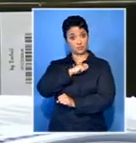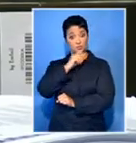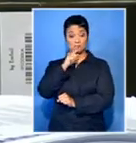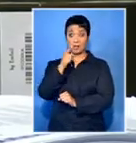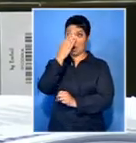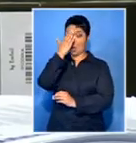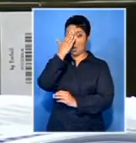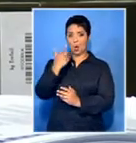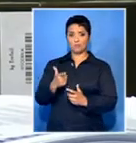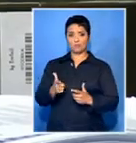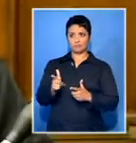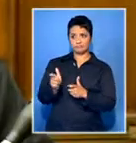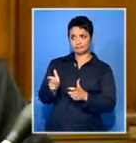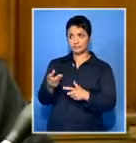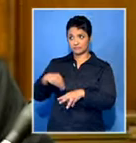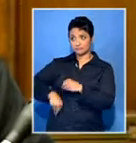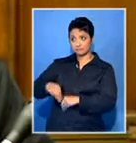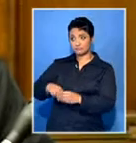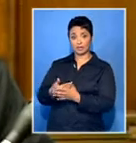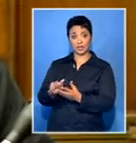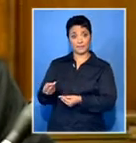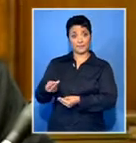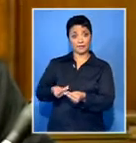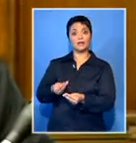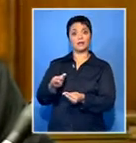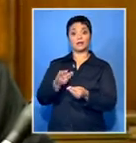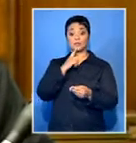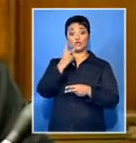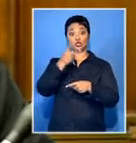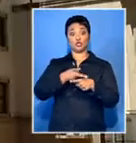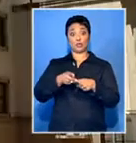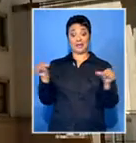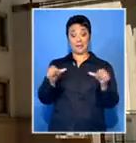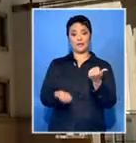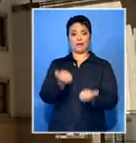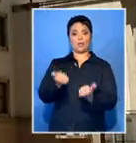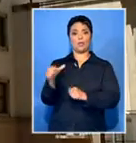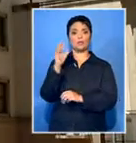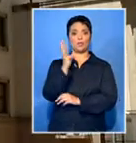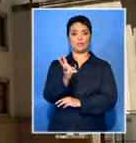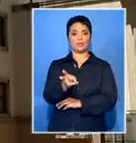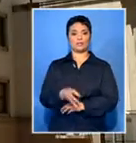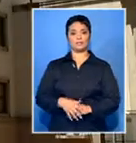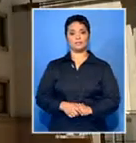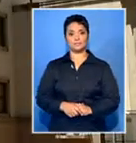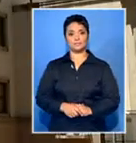contacts that could source weapons for the plotters. The trial is set for two weeks. Palesama Tzani, SABC News, Blomfontein.